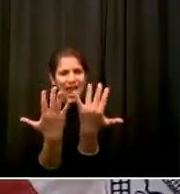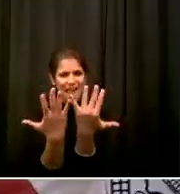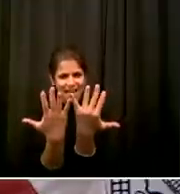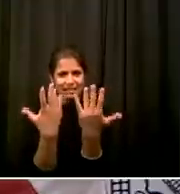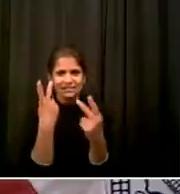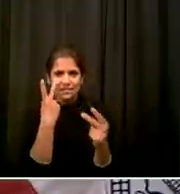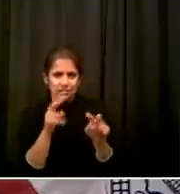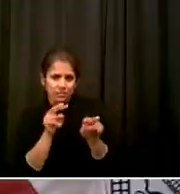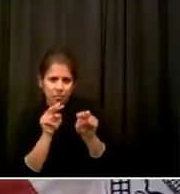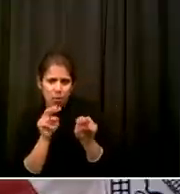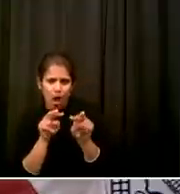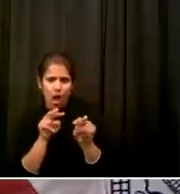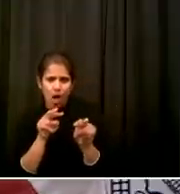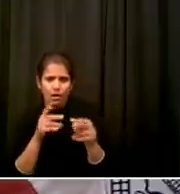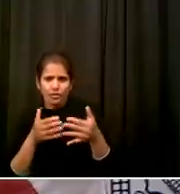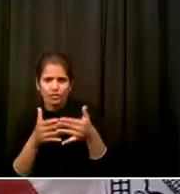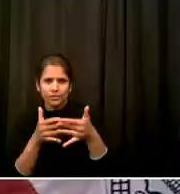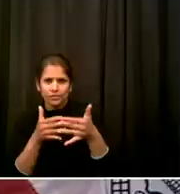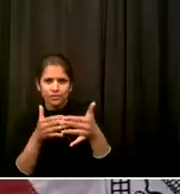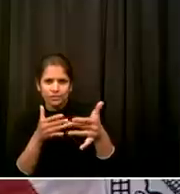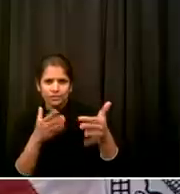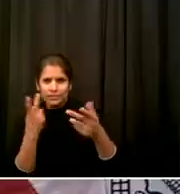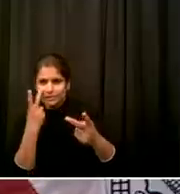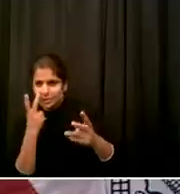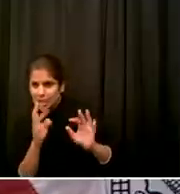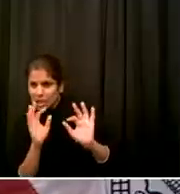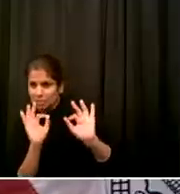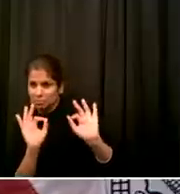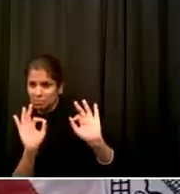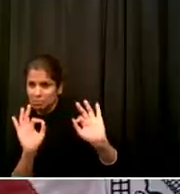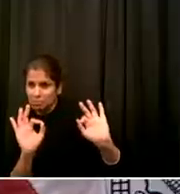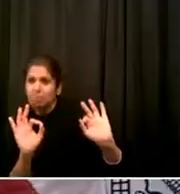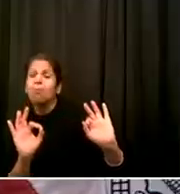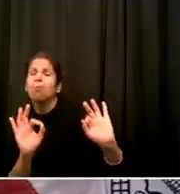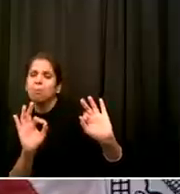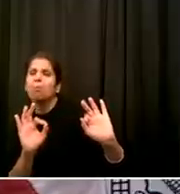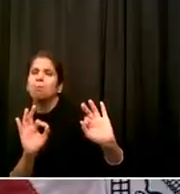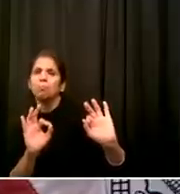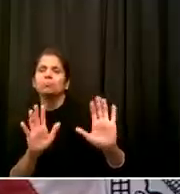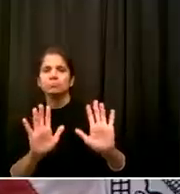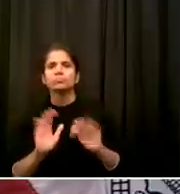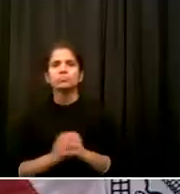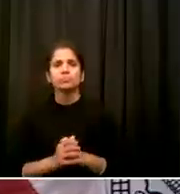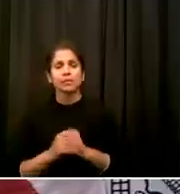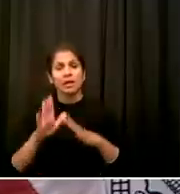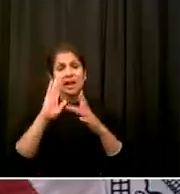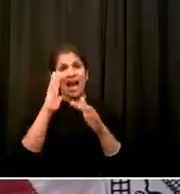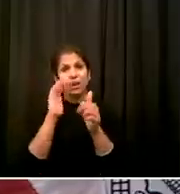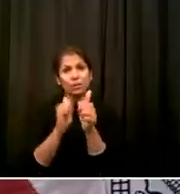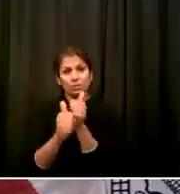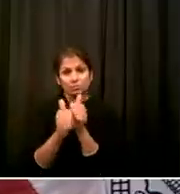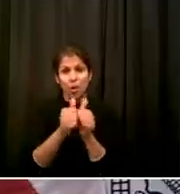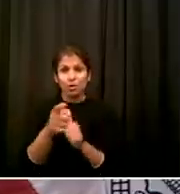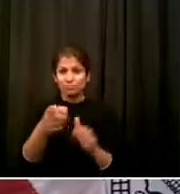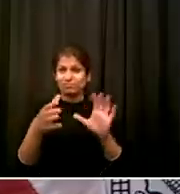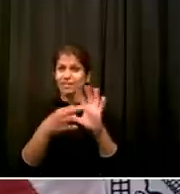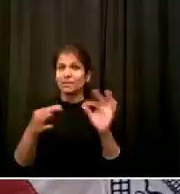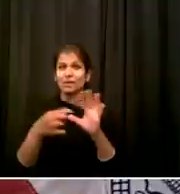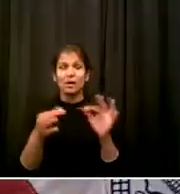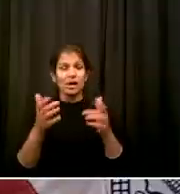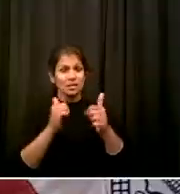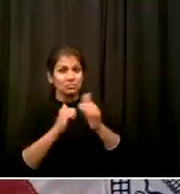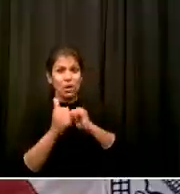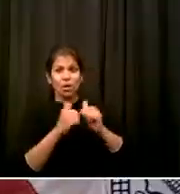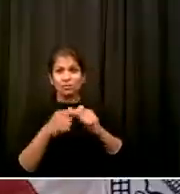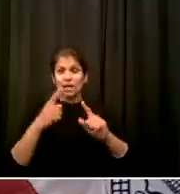close together I just don't believe you can properly create social distancing I think it is much better to have a standard